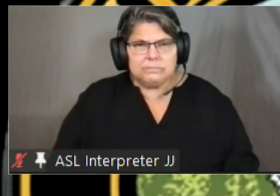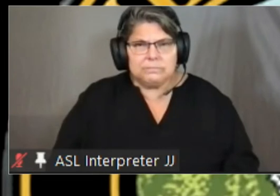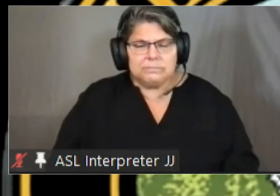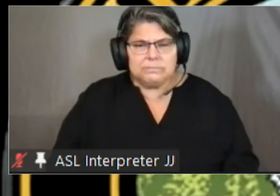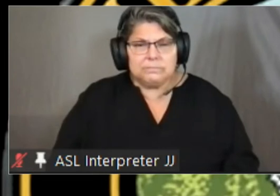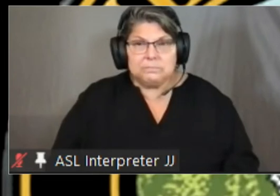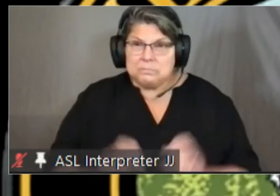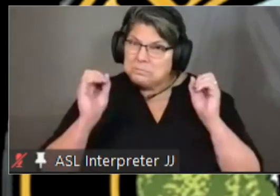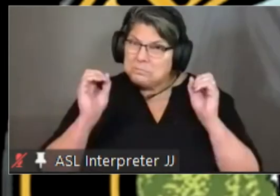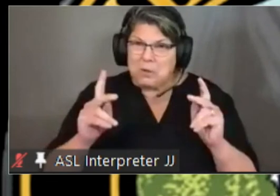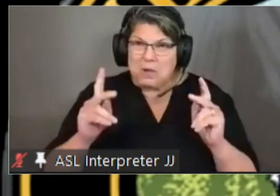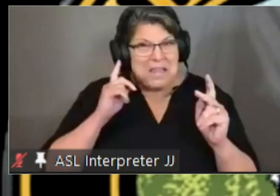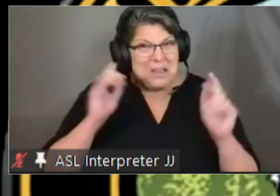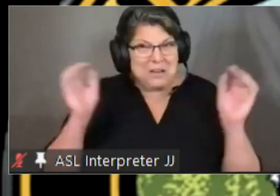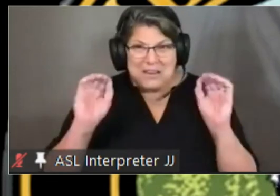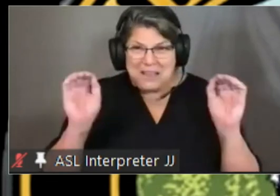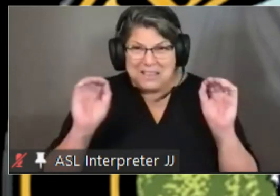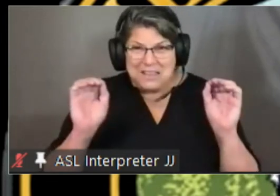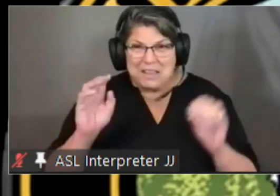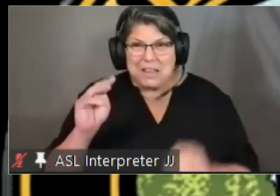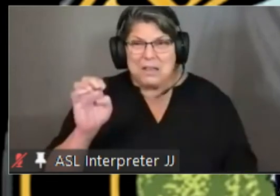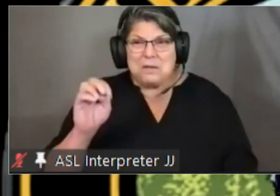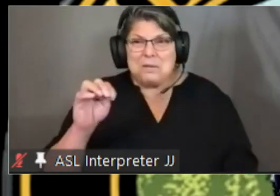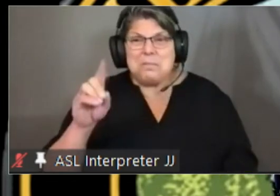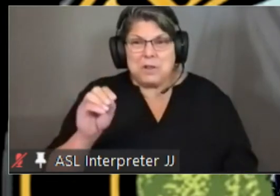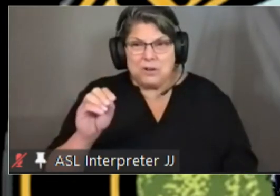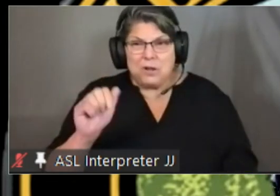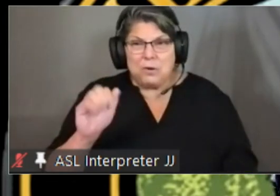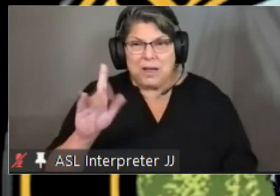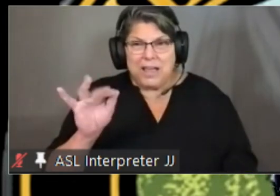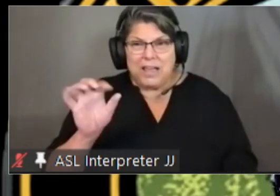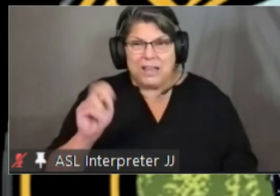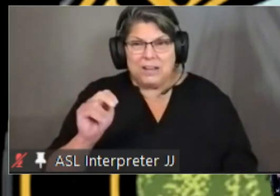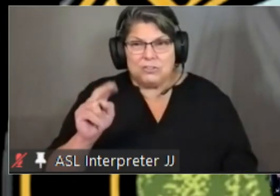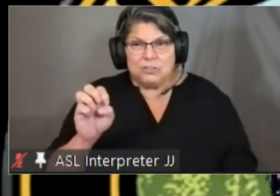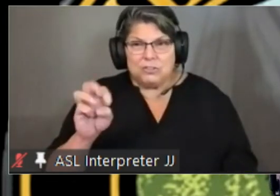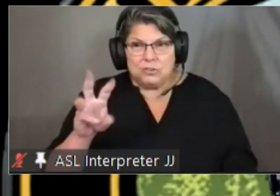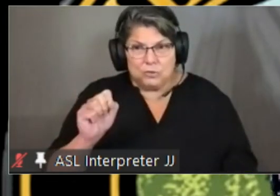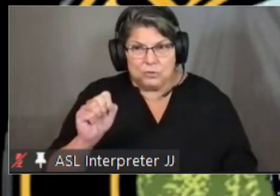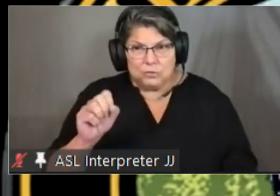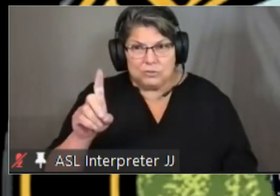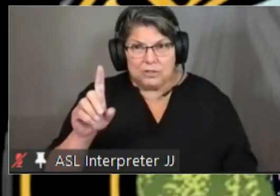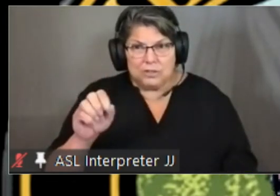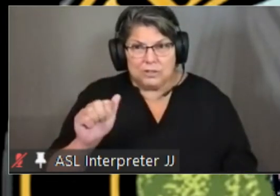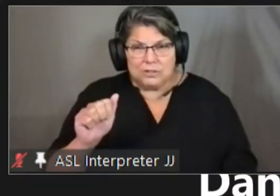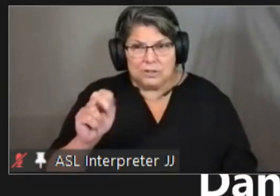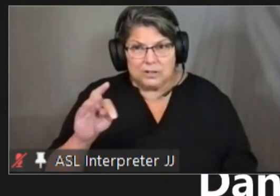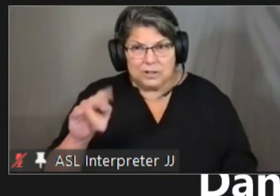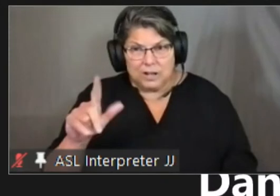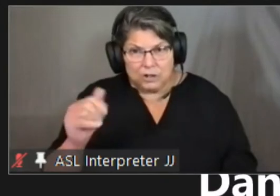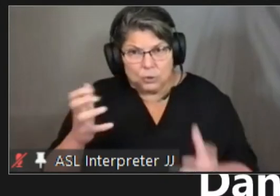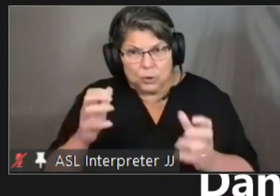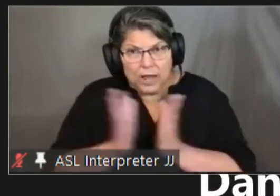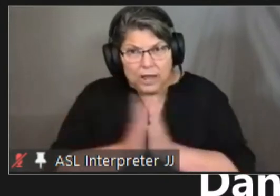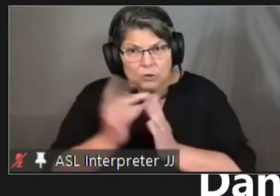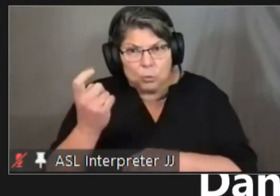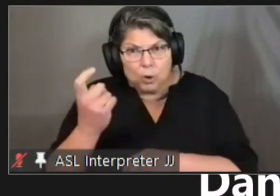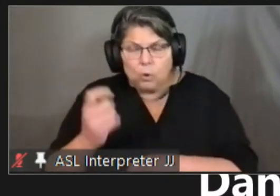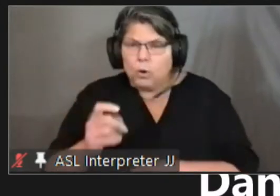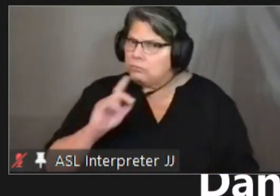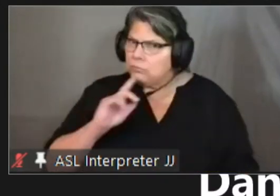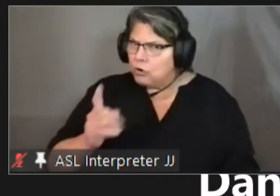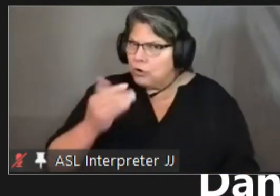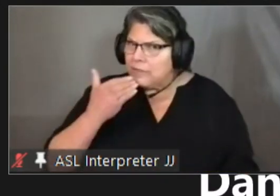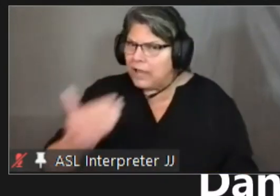okay hearing nothing mendocino action news daniela would you like to ask one more question sure thank you so